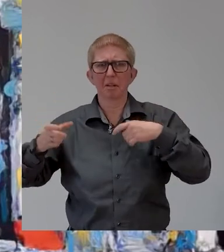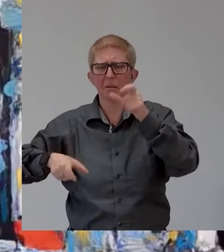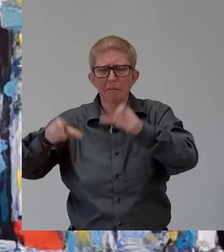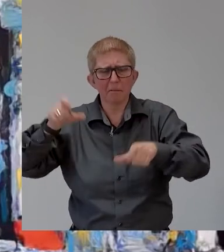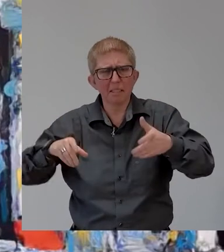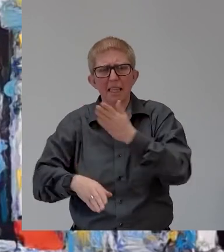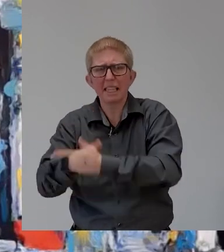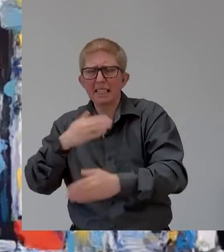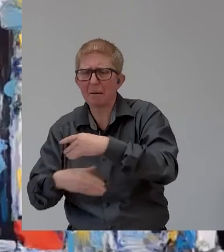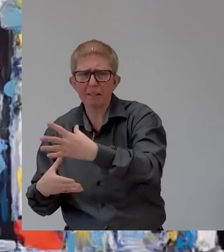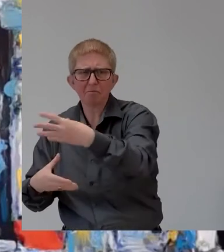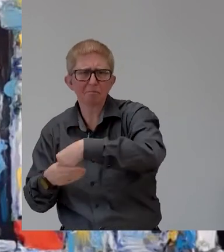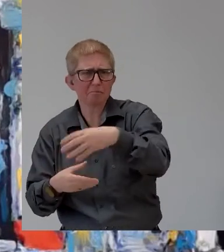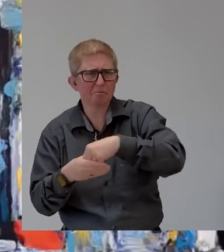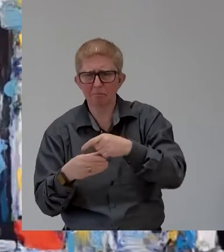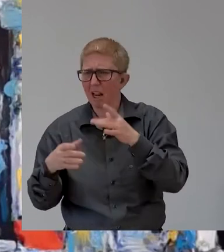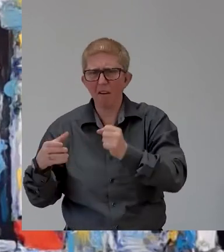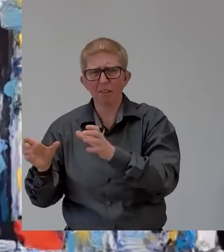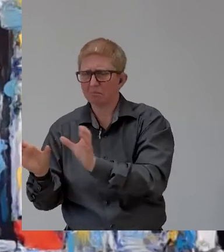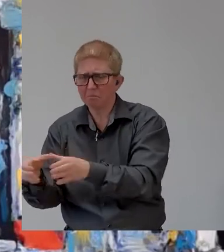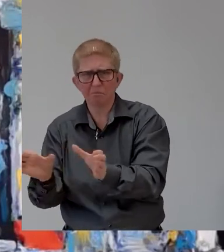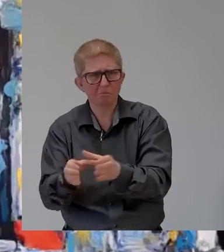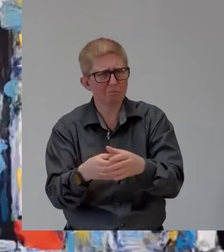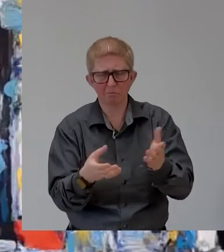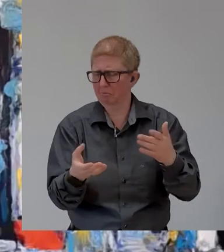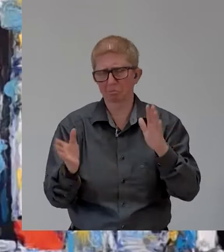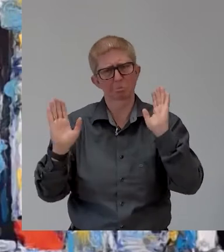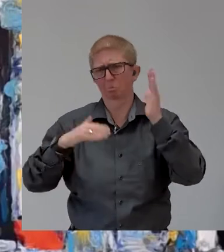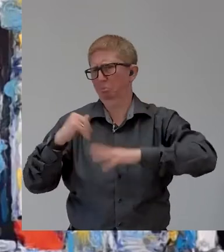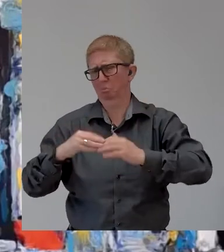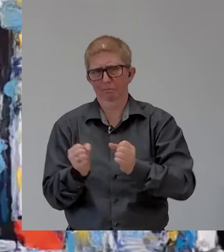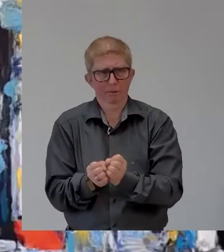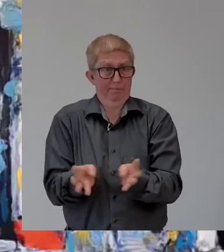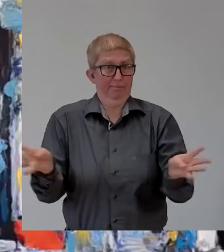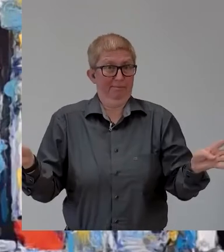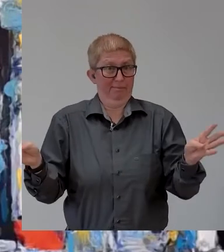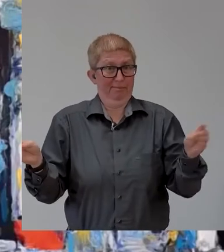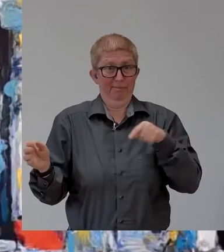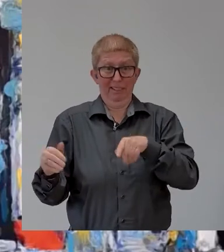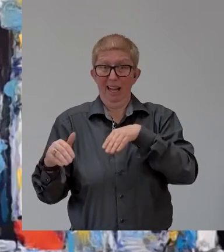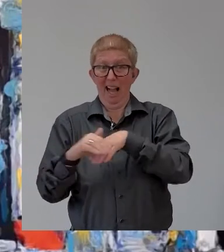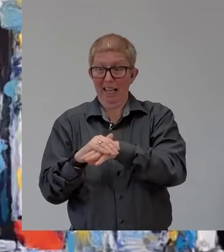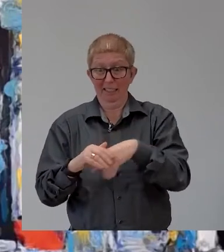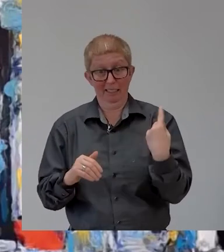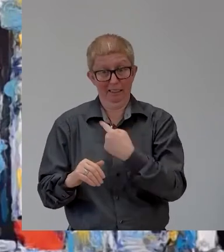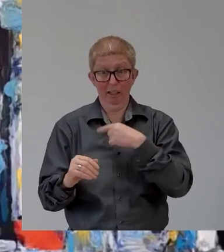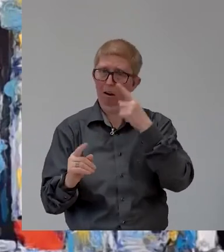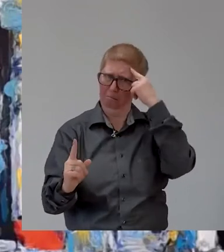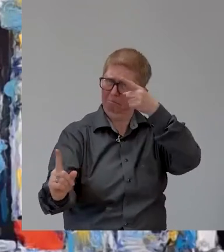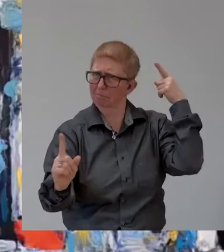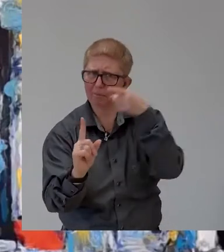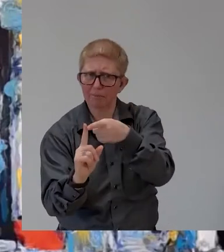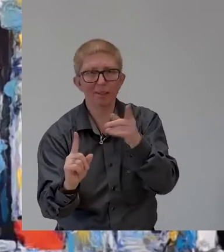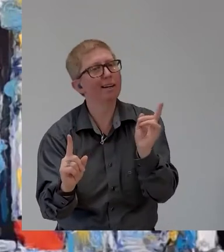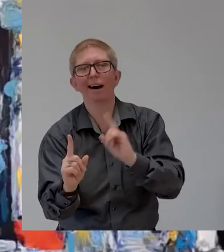all areas of life uh and we always say that accessibility is our goal is not our goal it is the means to an end the end